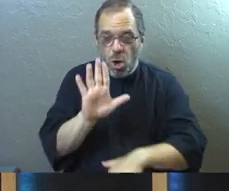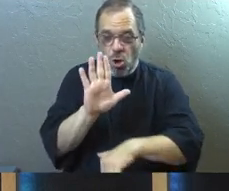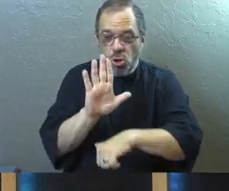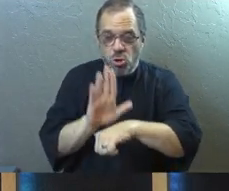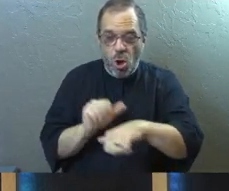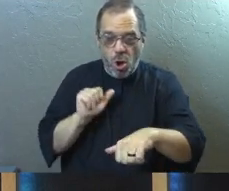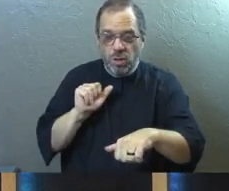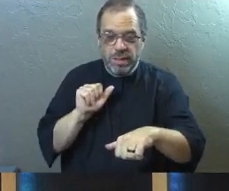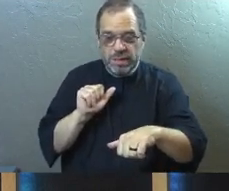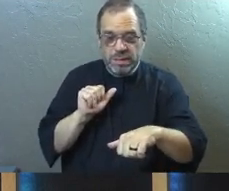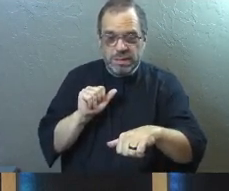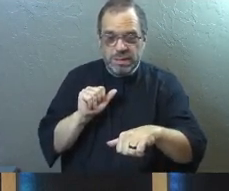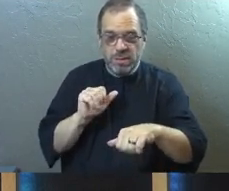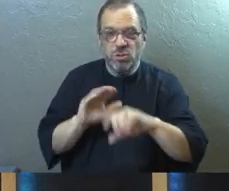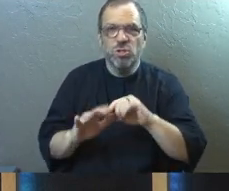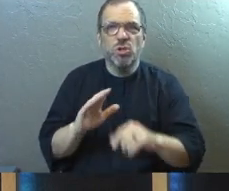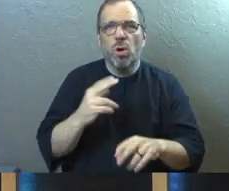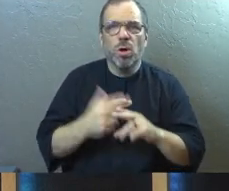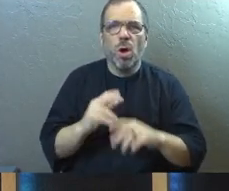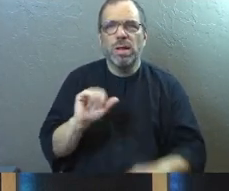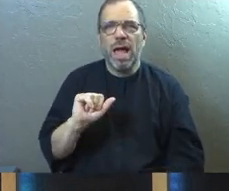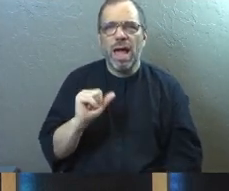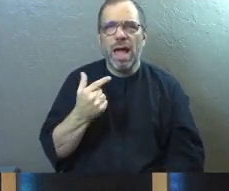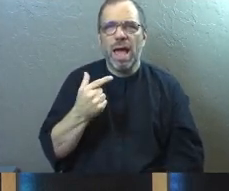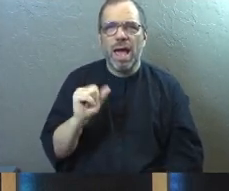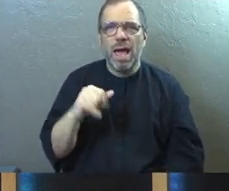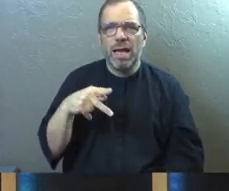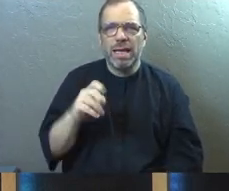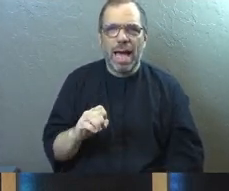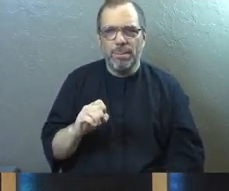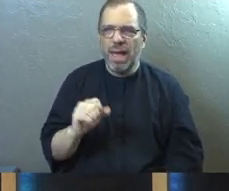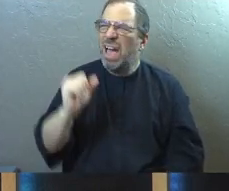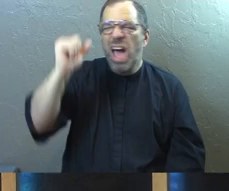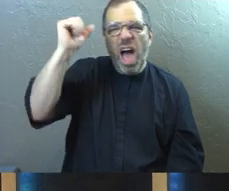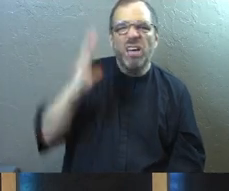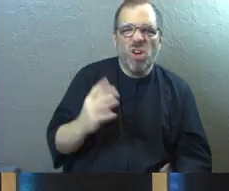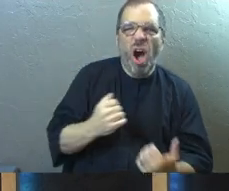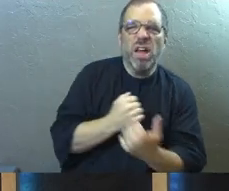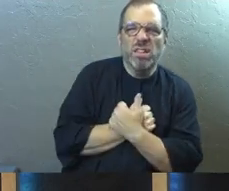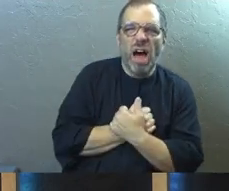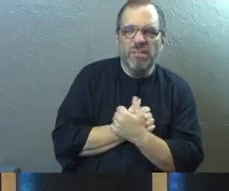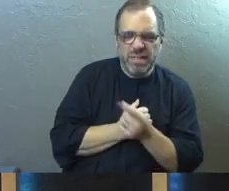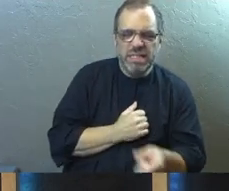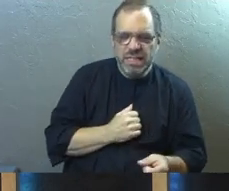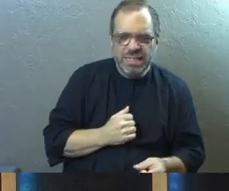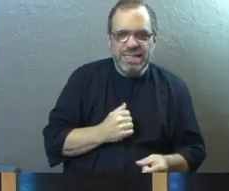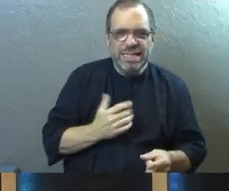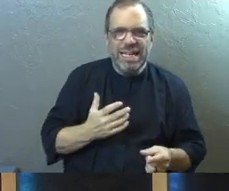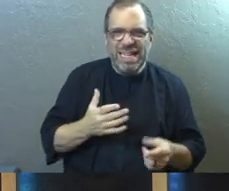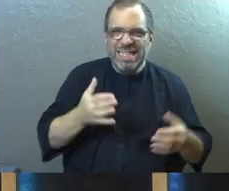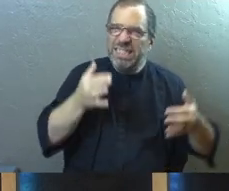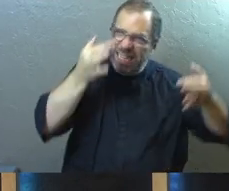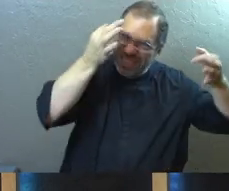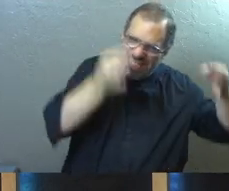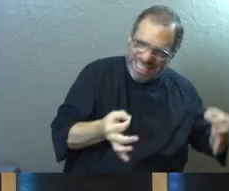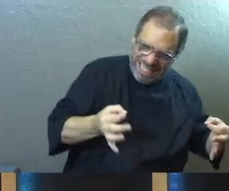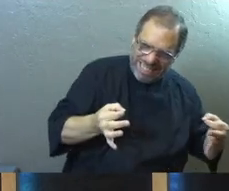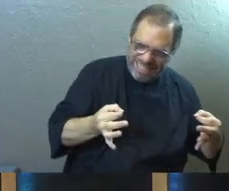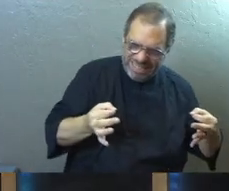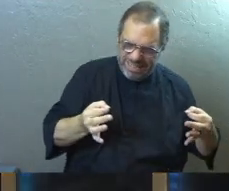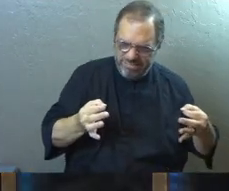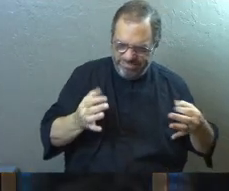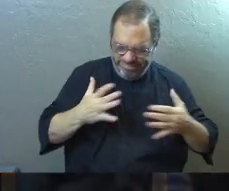to show agape love. And that's the kind of love Jesus is talking about here. It's that decision love. It's that